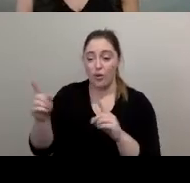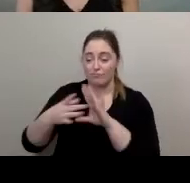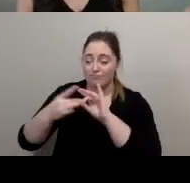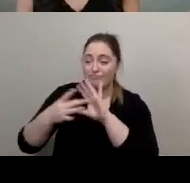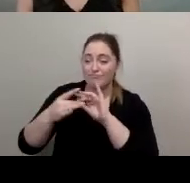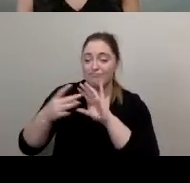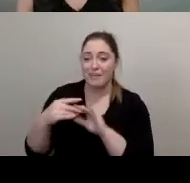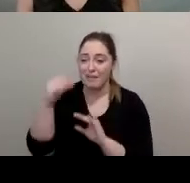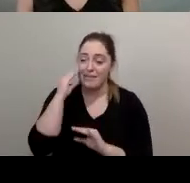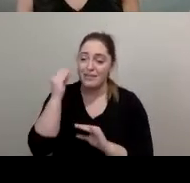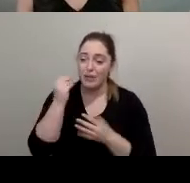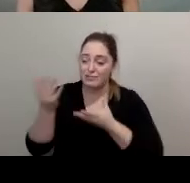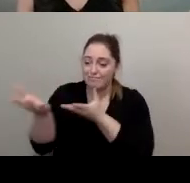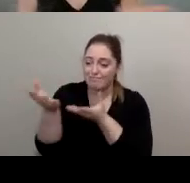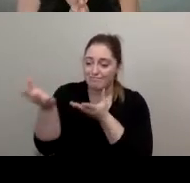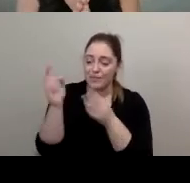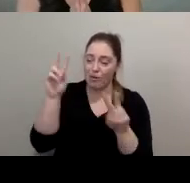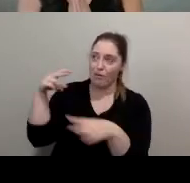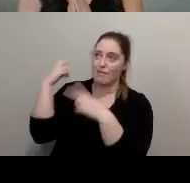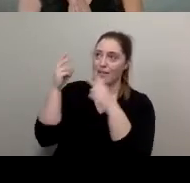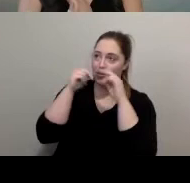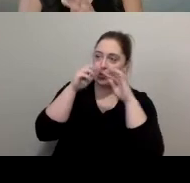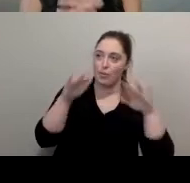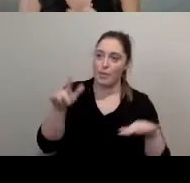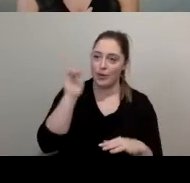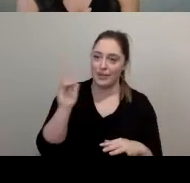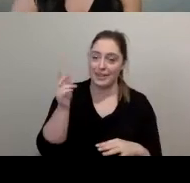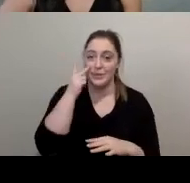and what does that mean to you so see you in 10 minutes